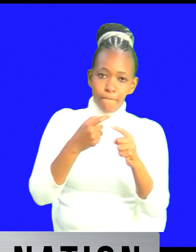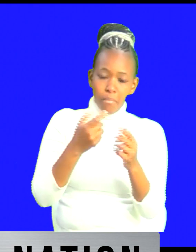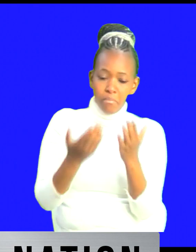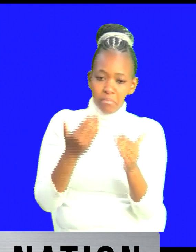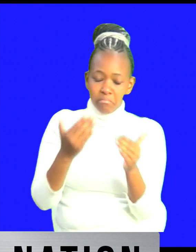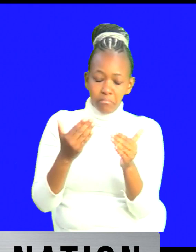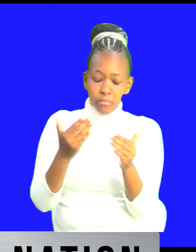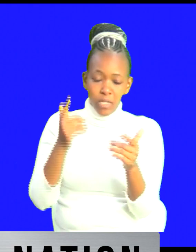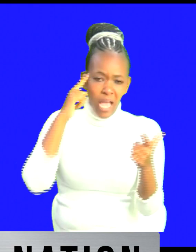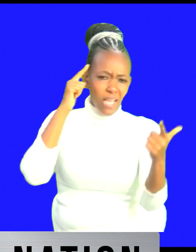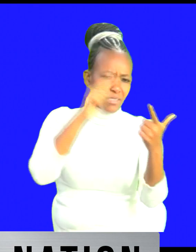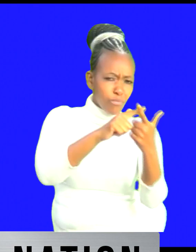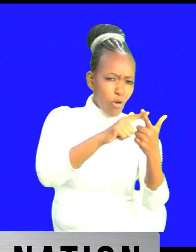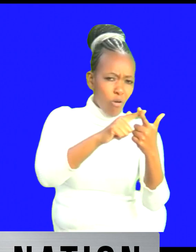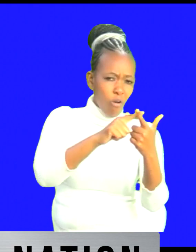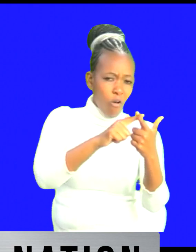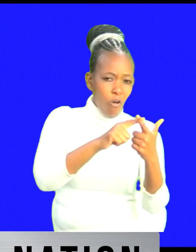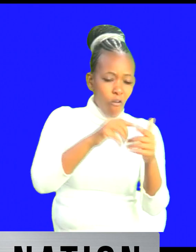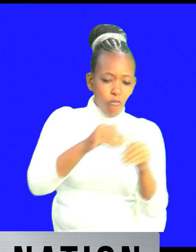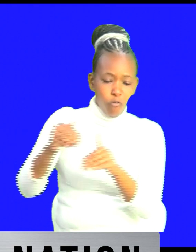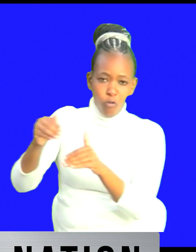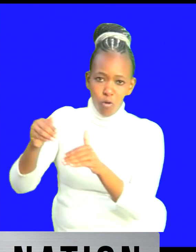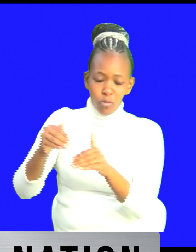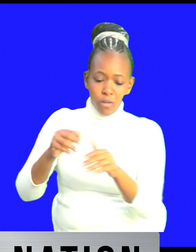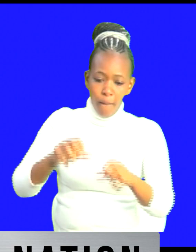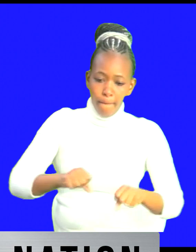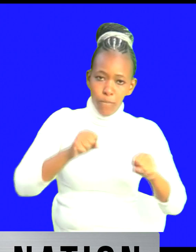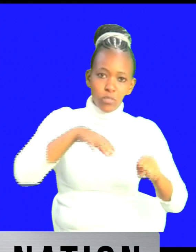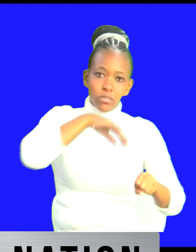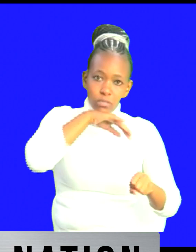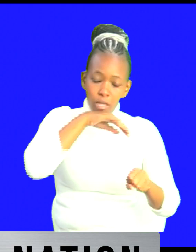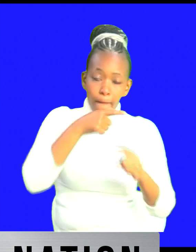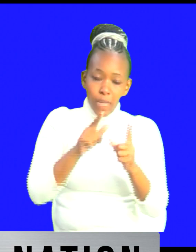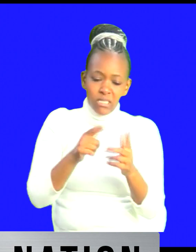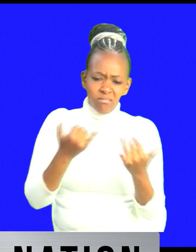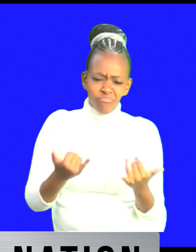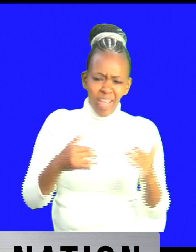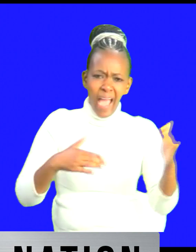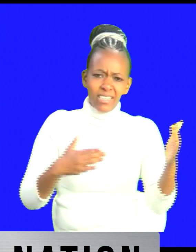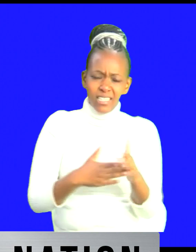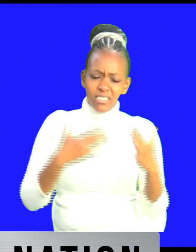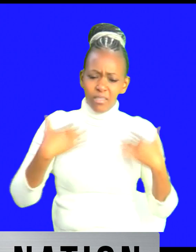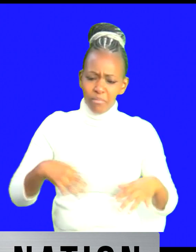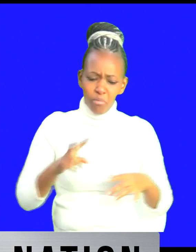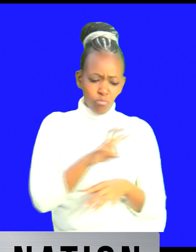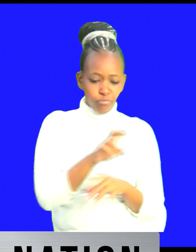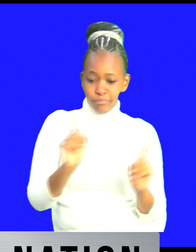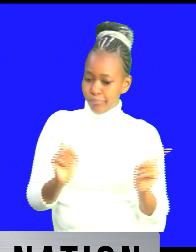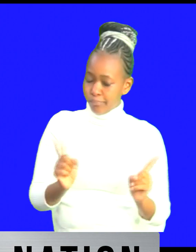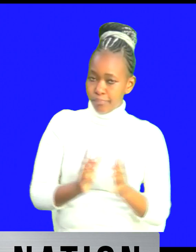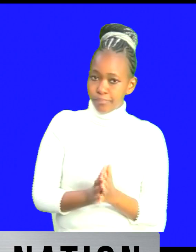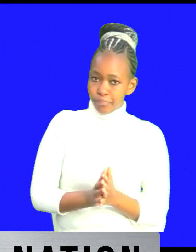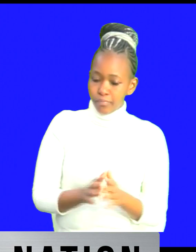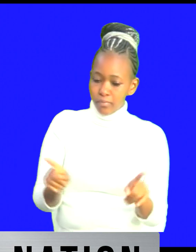have followed their masters some went against their masters but then went against the people so so we are not looking at them uh but